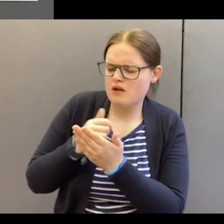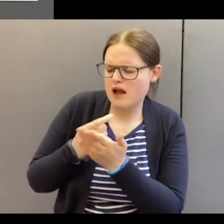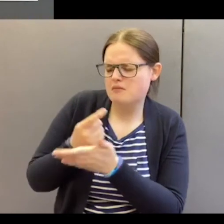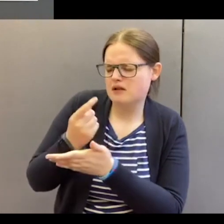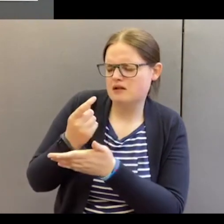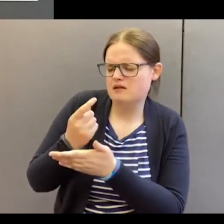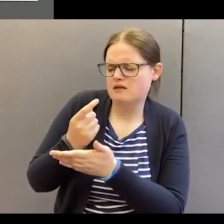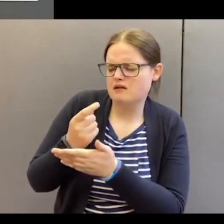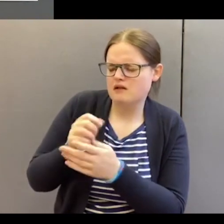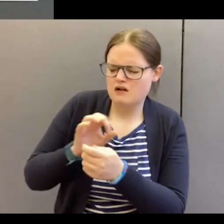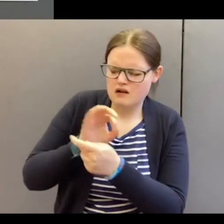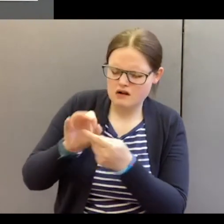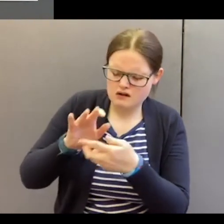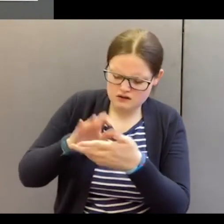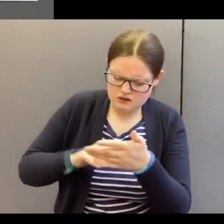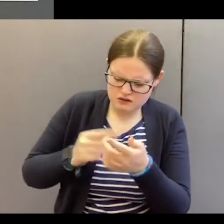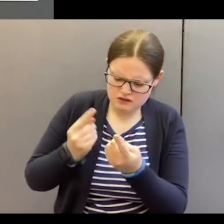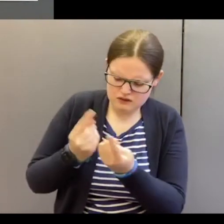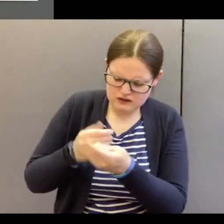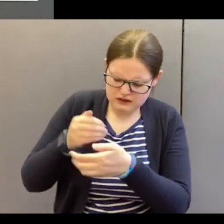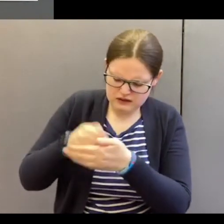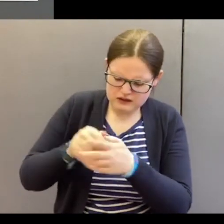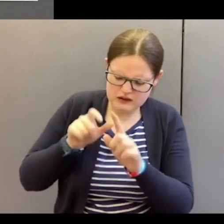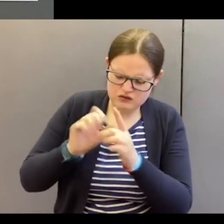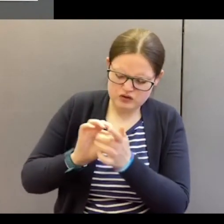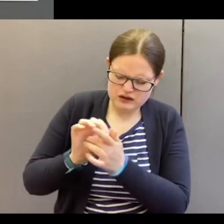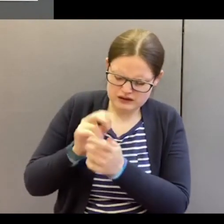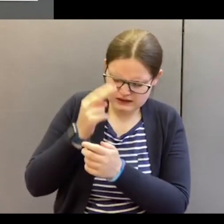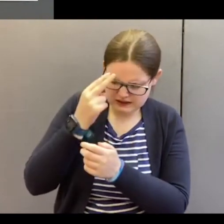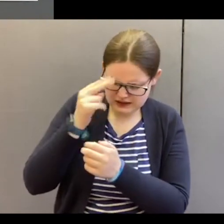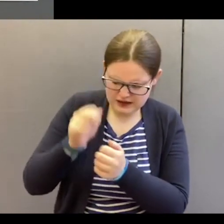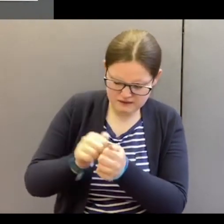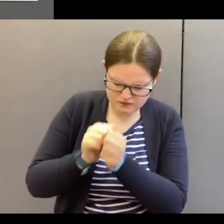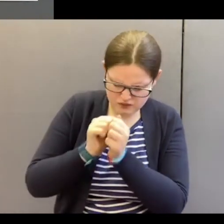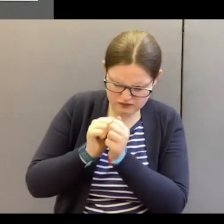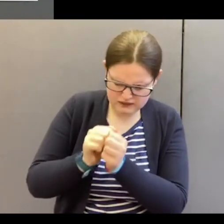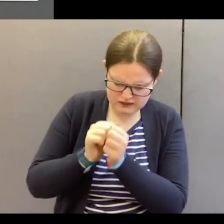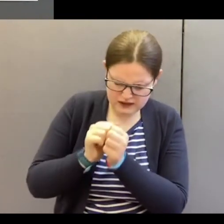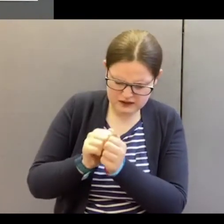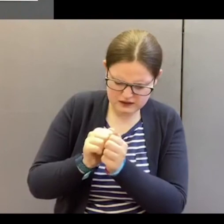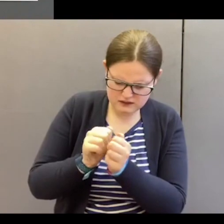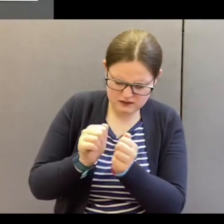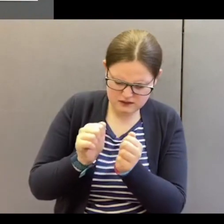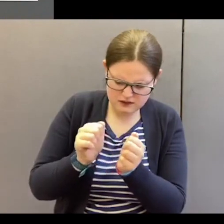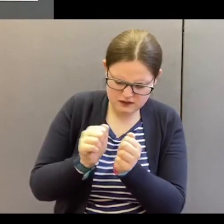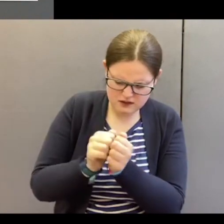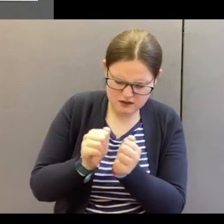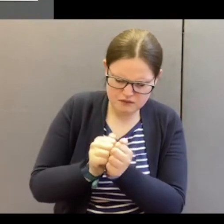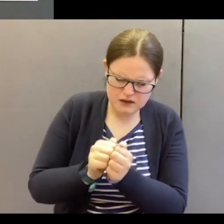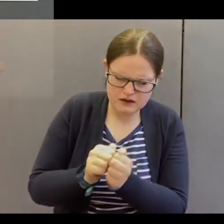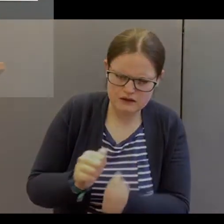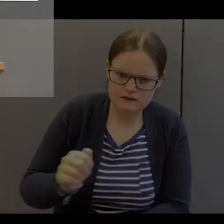we ask in the Lord Jesus' name and for his sake, Amen. Amen. Amen.